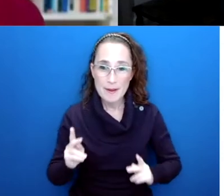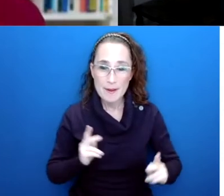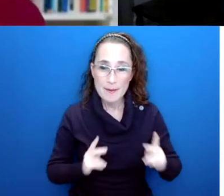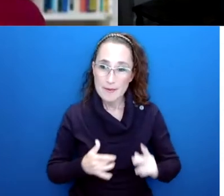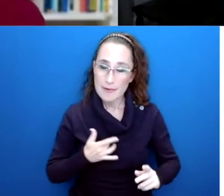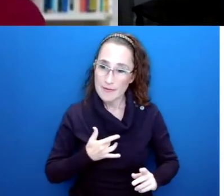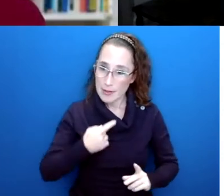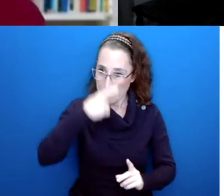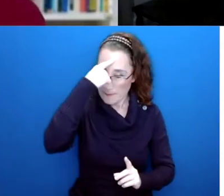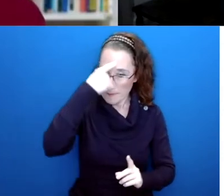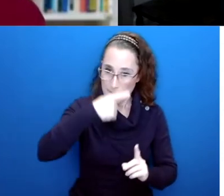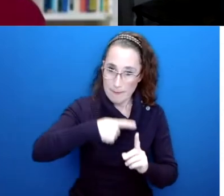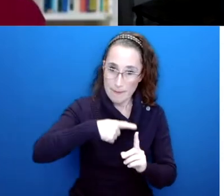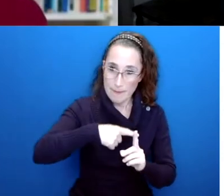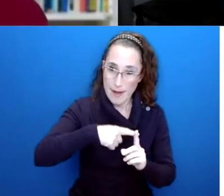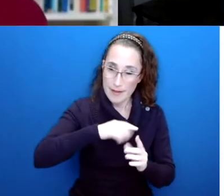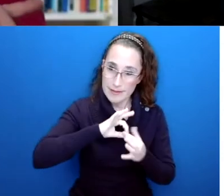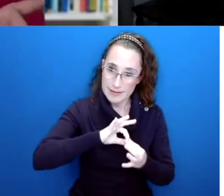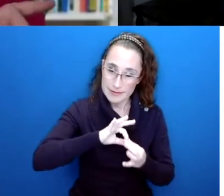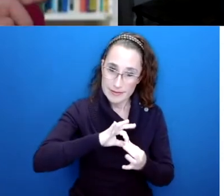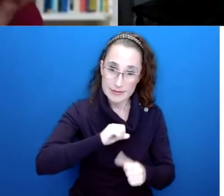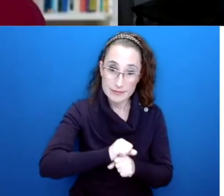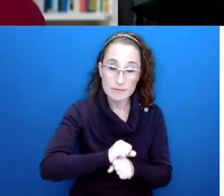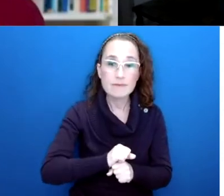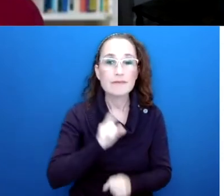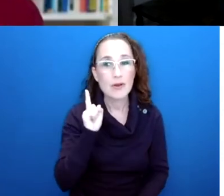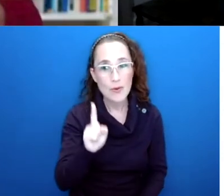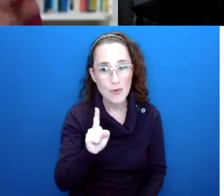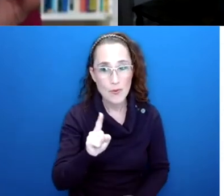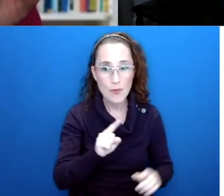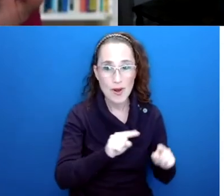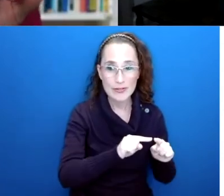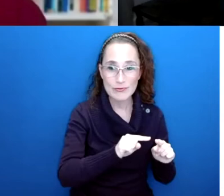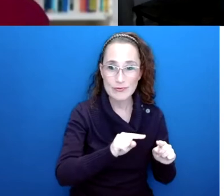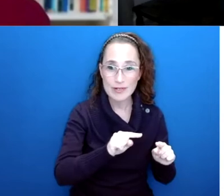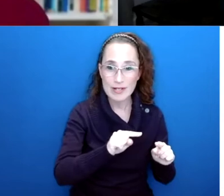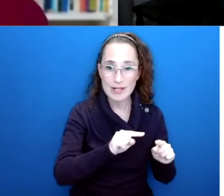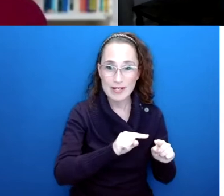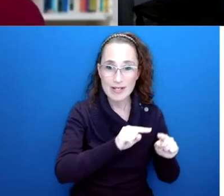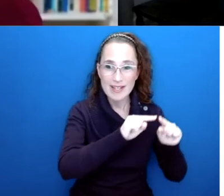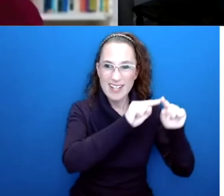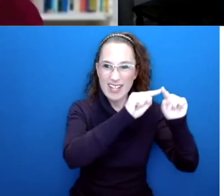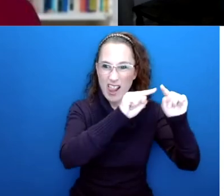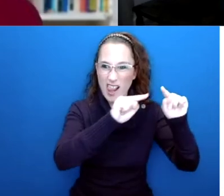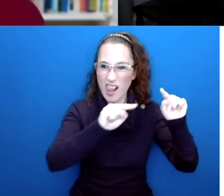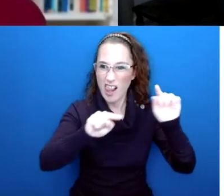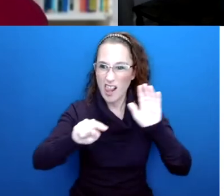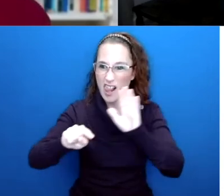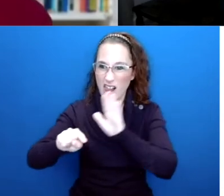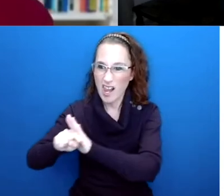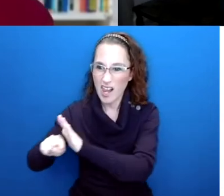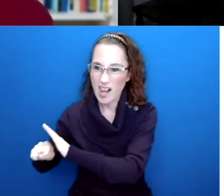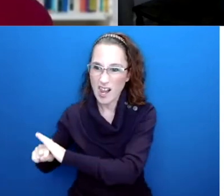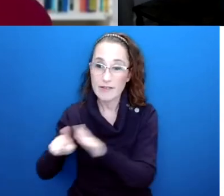about how they feel about their work. There's one trend line that has been getting increasingly negative since 2013,